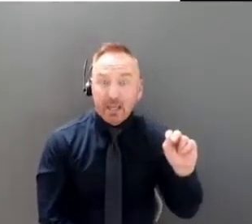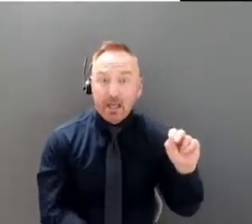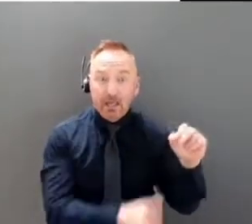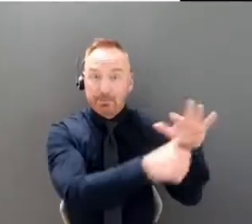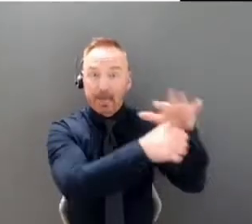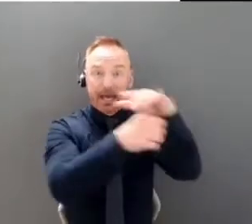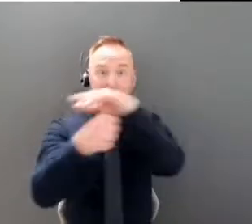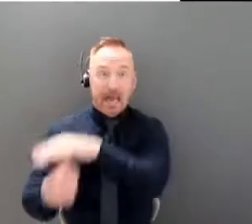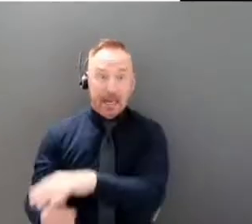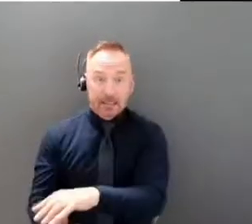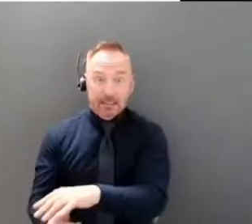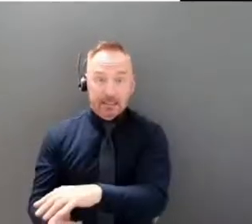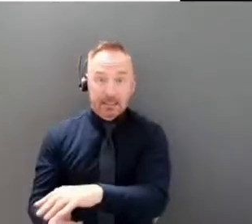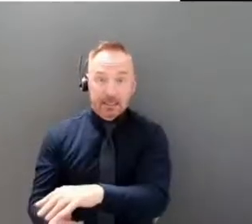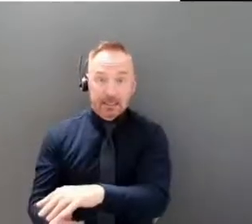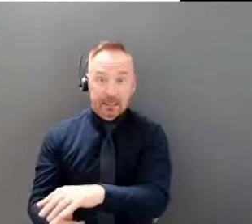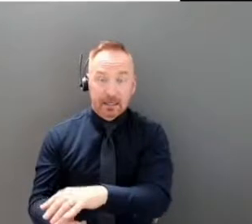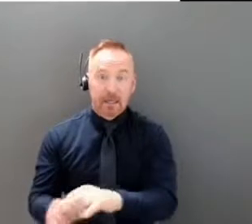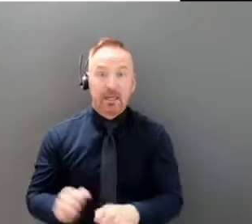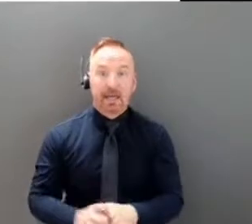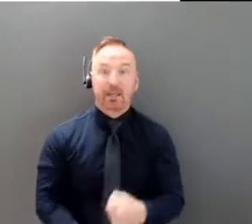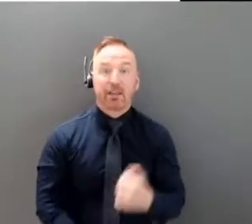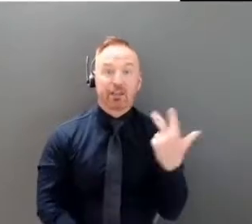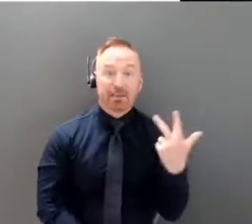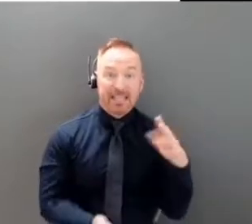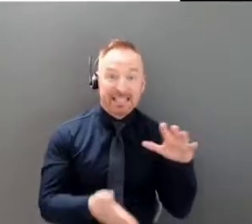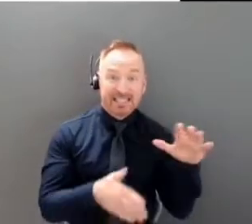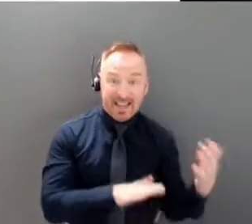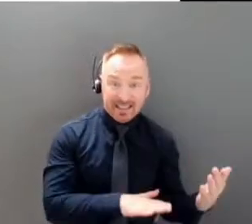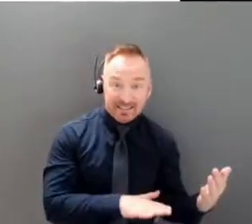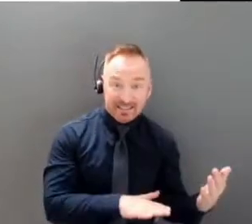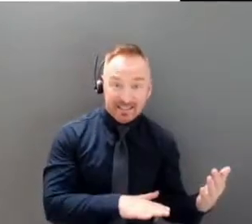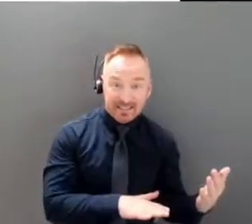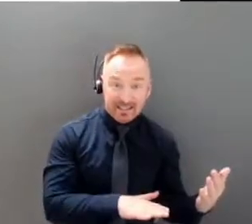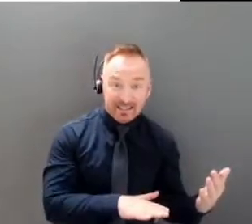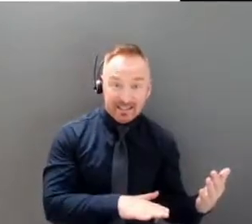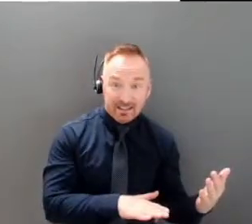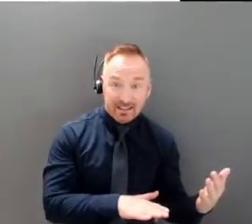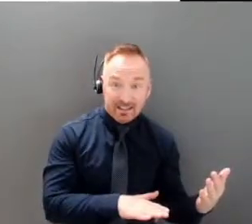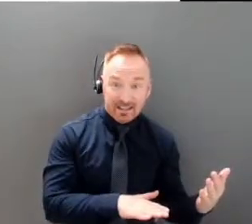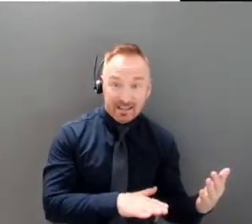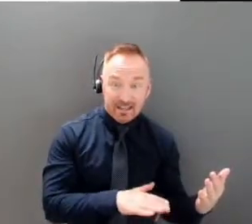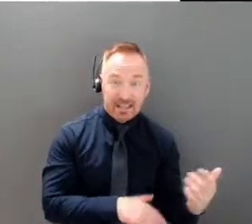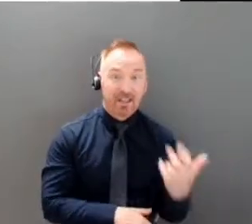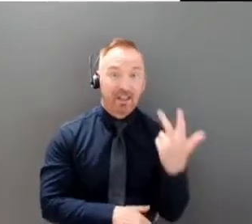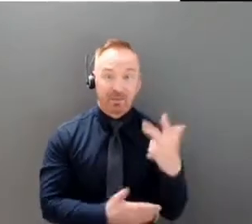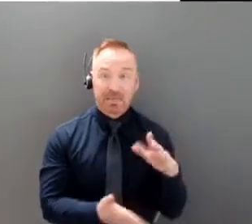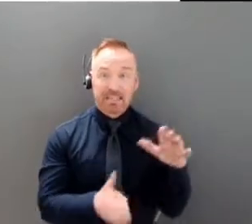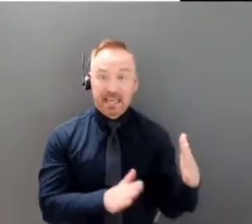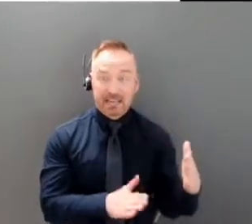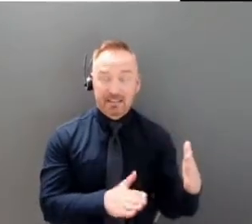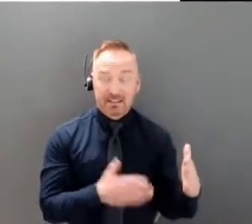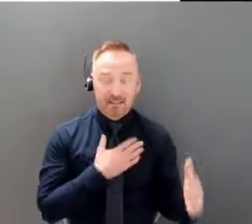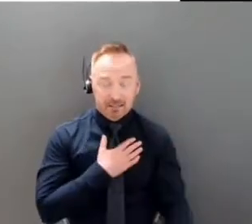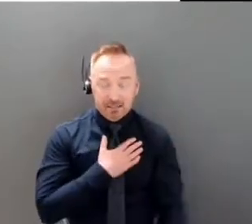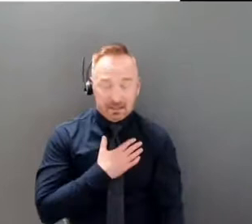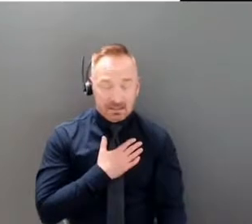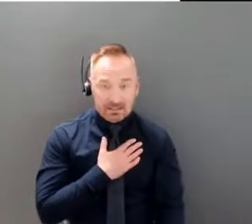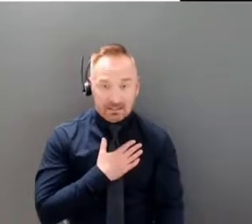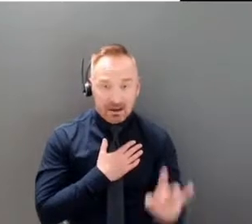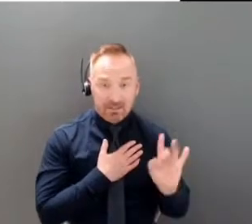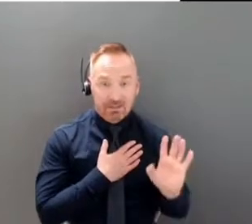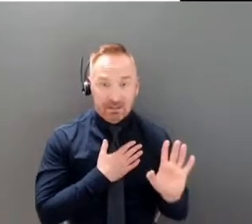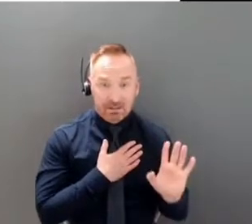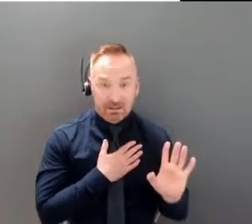instead of three deaths and acknowledging that three deaths for us is a tremendous loss but we might be talking